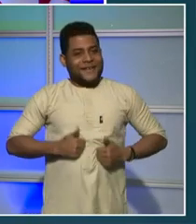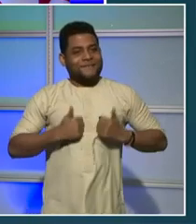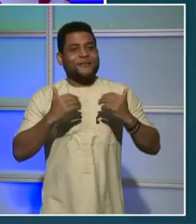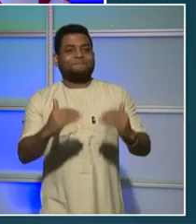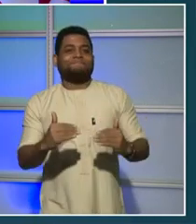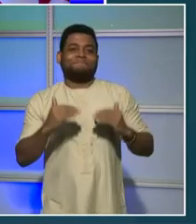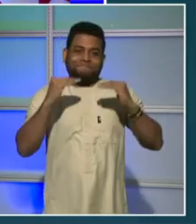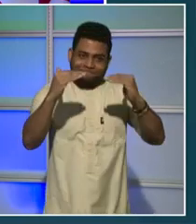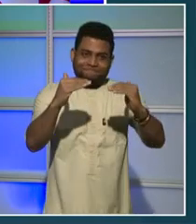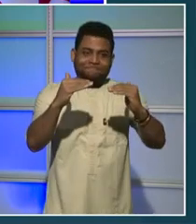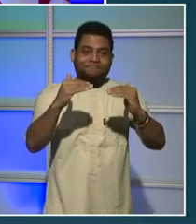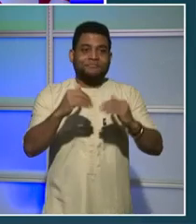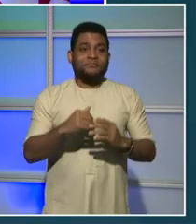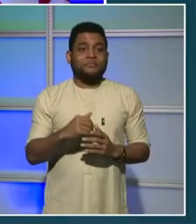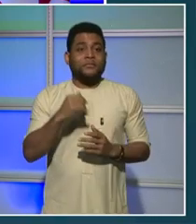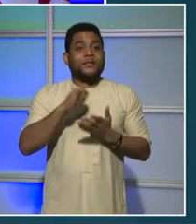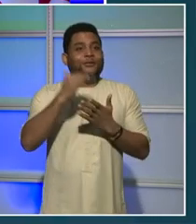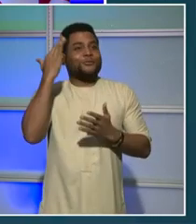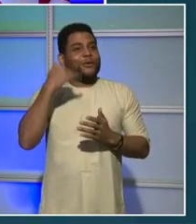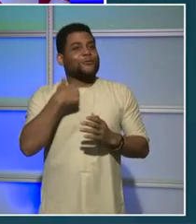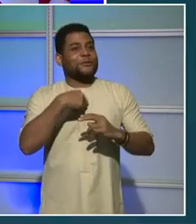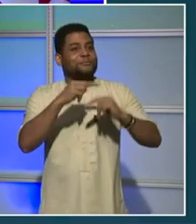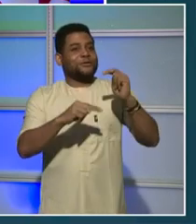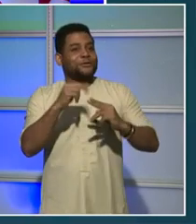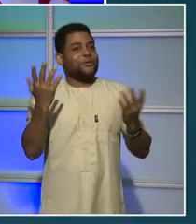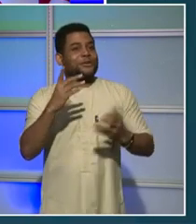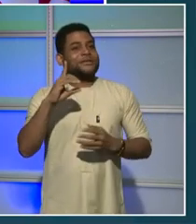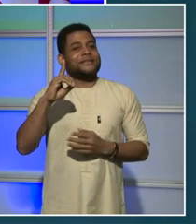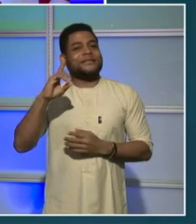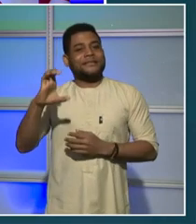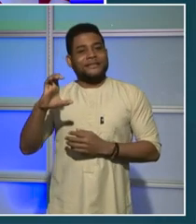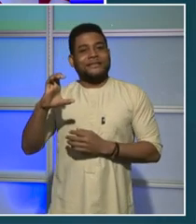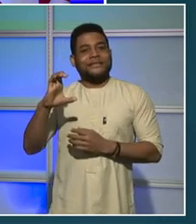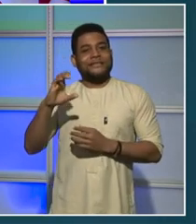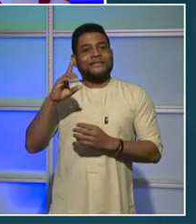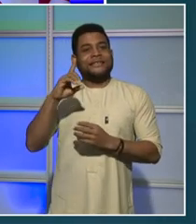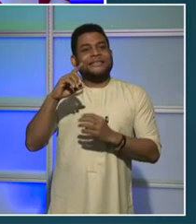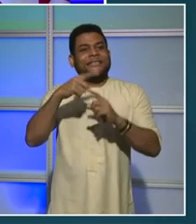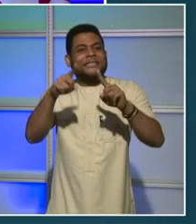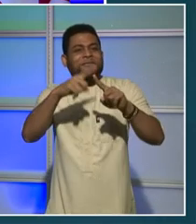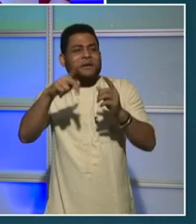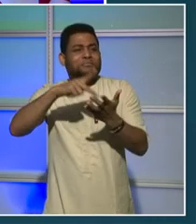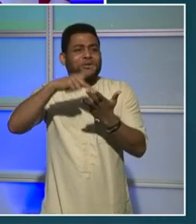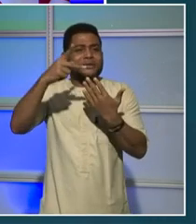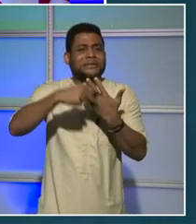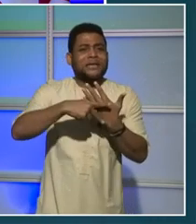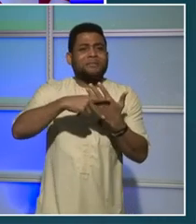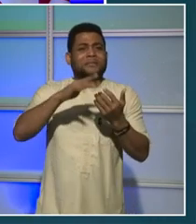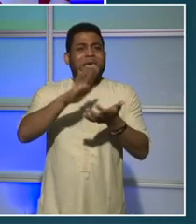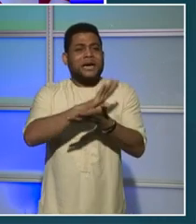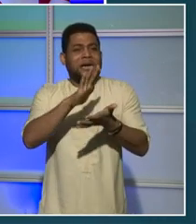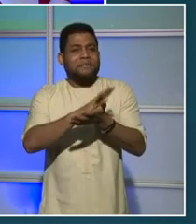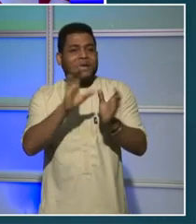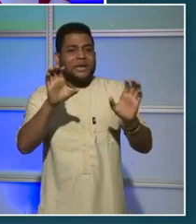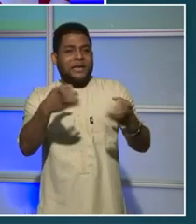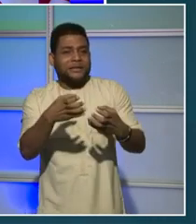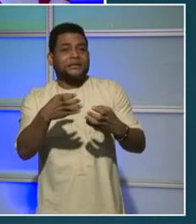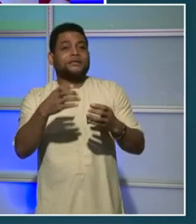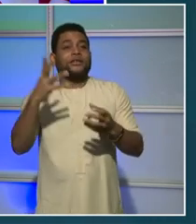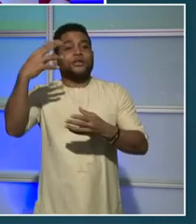building programs like our D.C. Infrastructure Academy, including over $42 million to dramatically expand